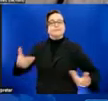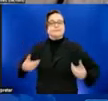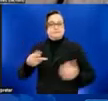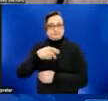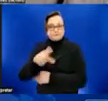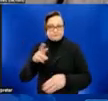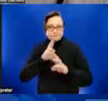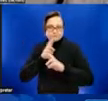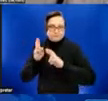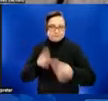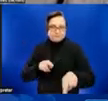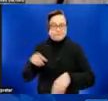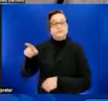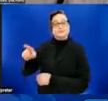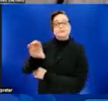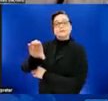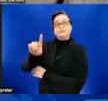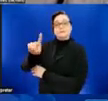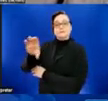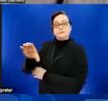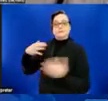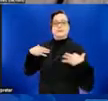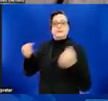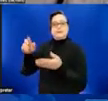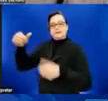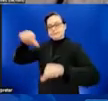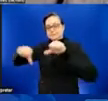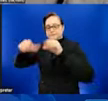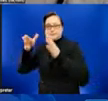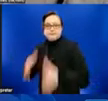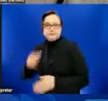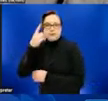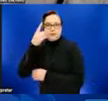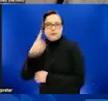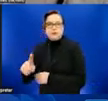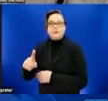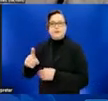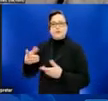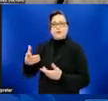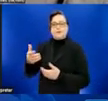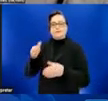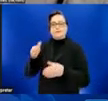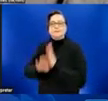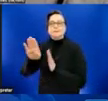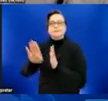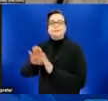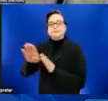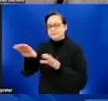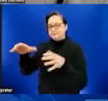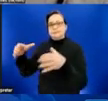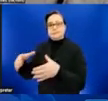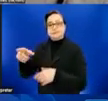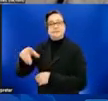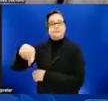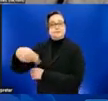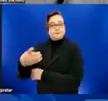scientist in CDC's Division of HIV Prevention's Capacity Development Branch. Dr. Carnes holds a PhD